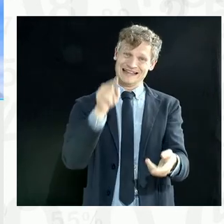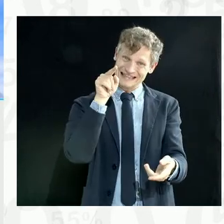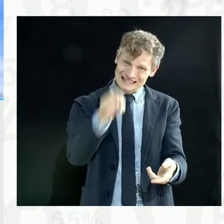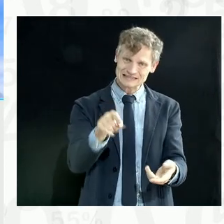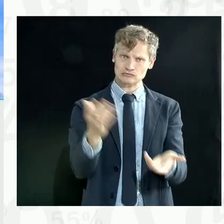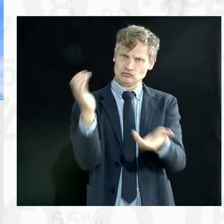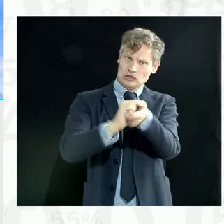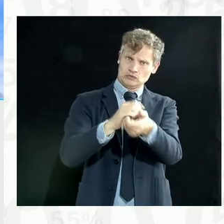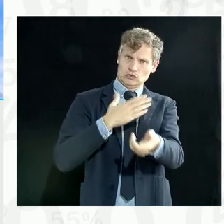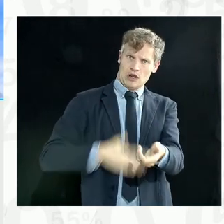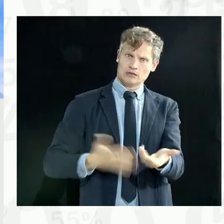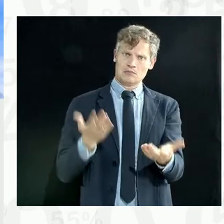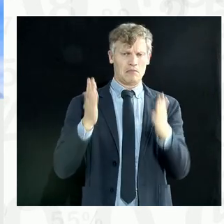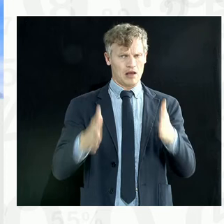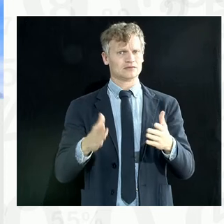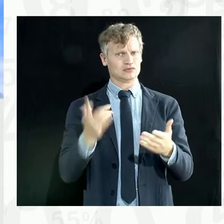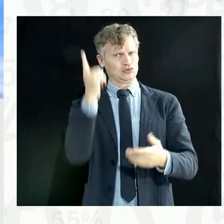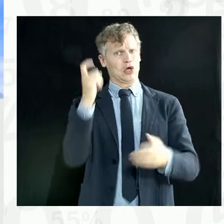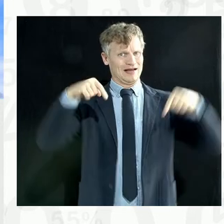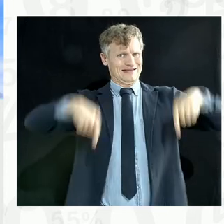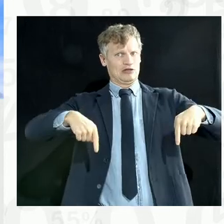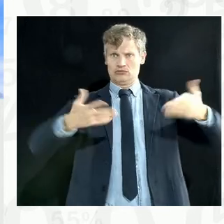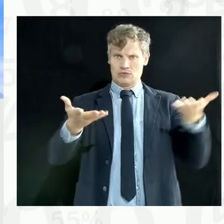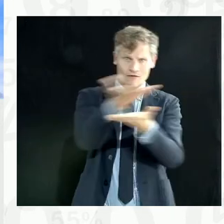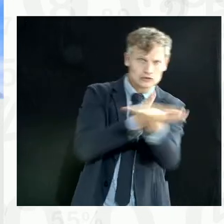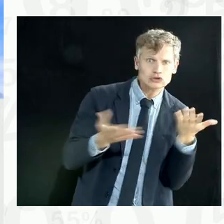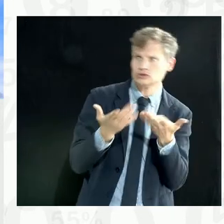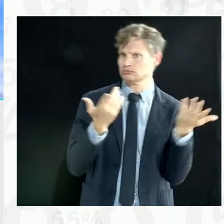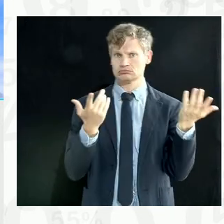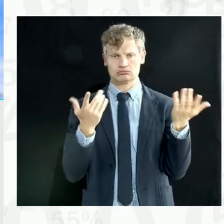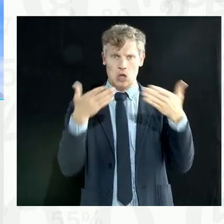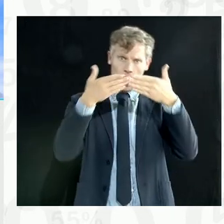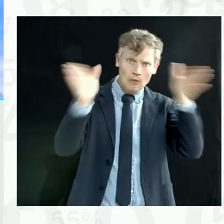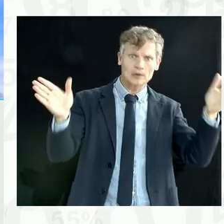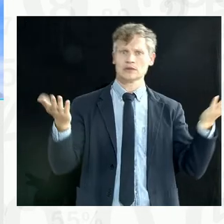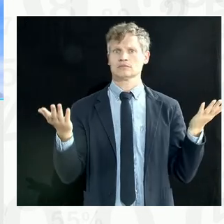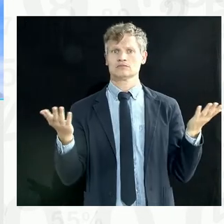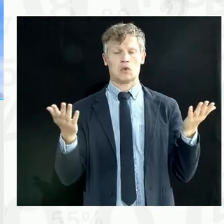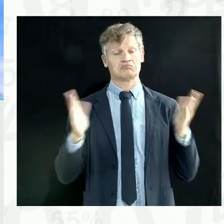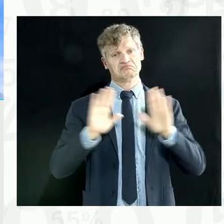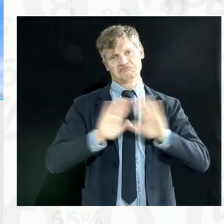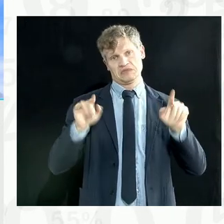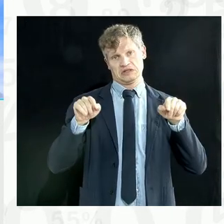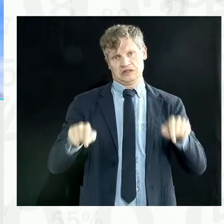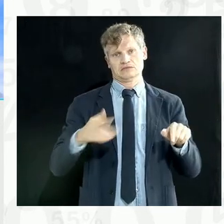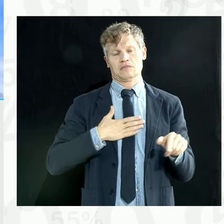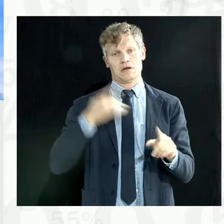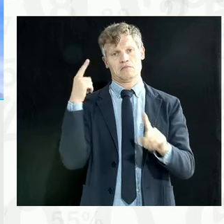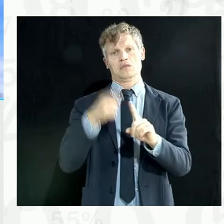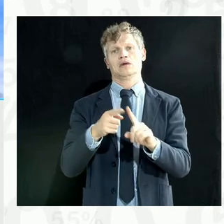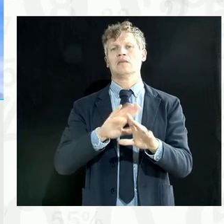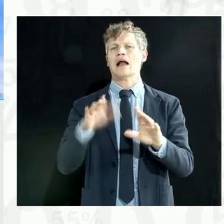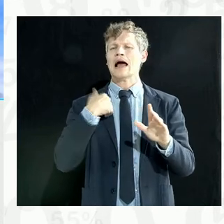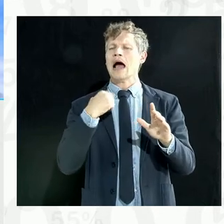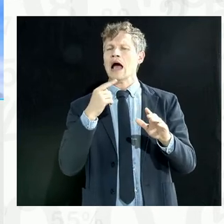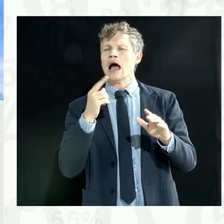actually have to start somewhere. And it's here. You see? So this is what I wanted to say. But let me just add some more